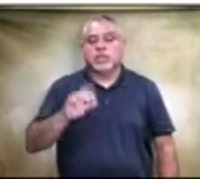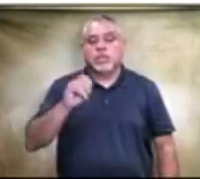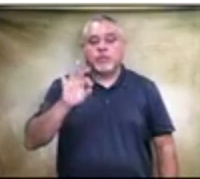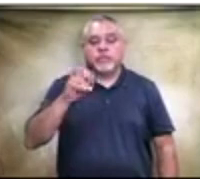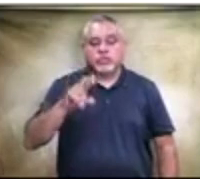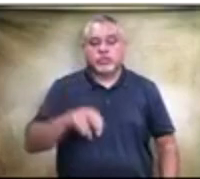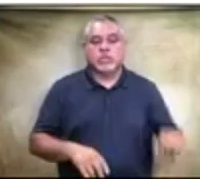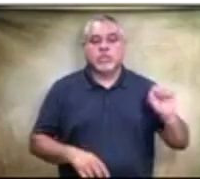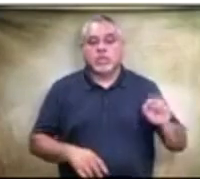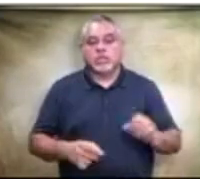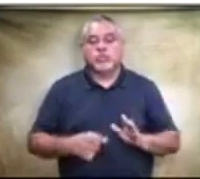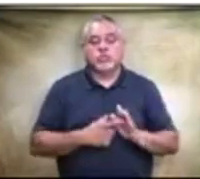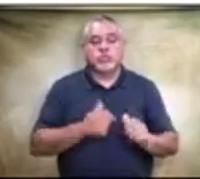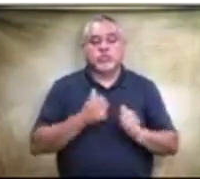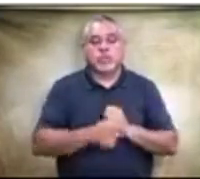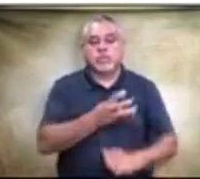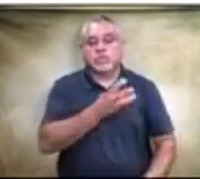let us show that it passes 6.0